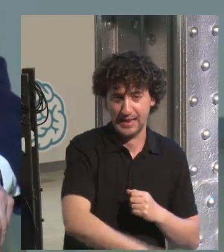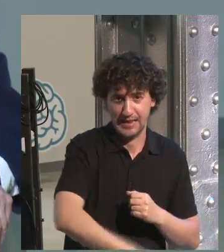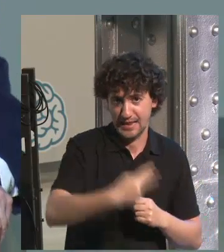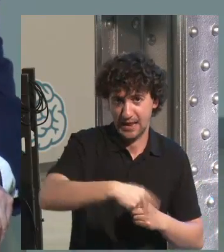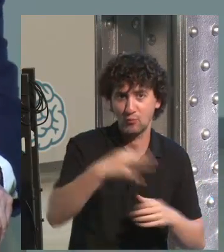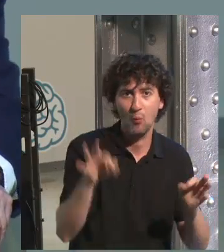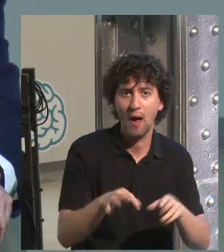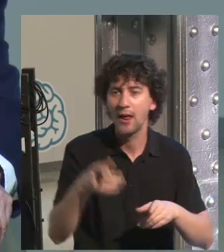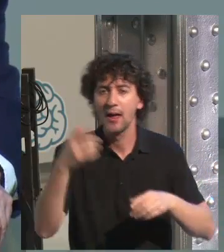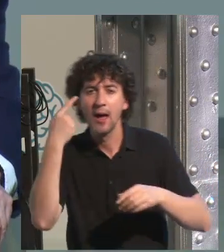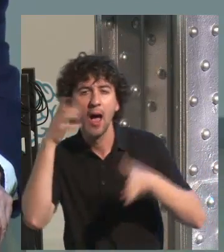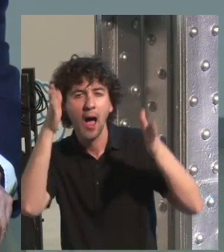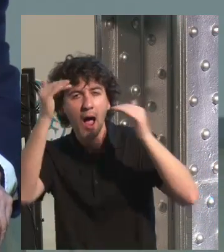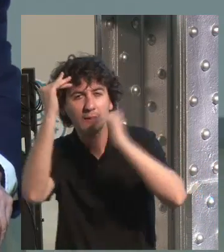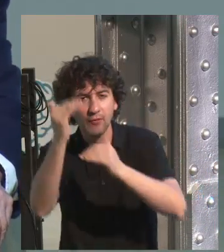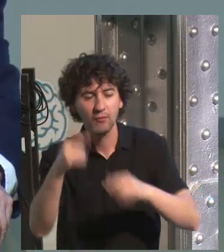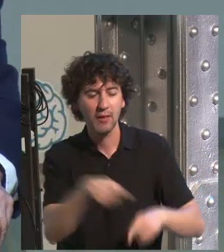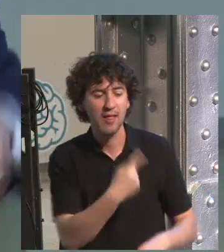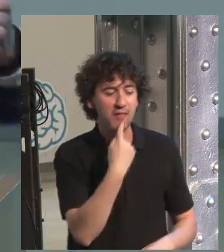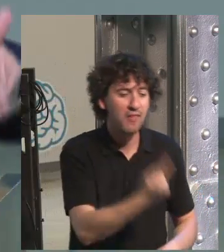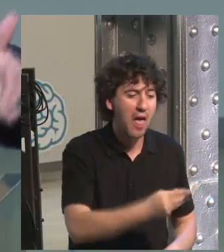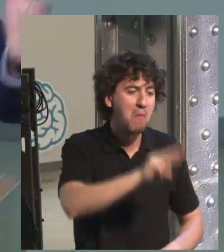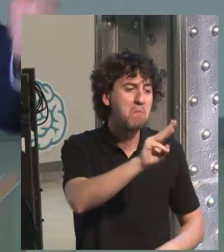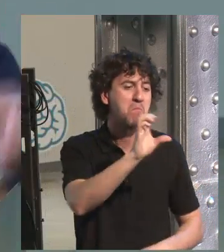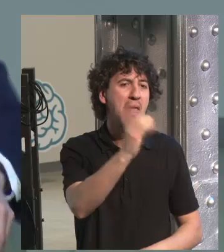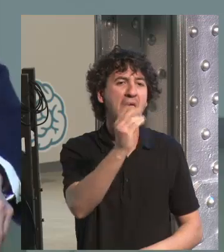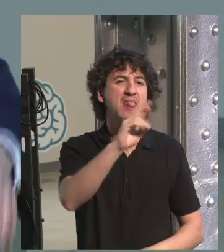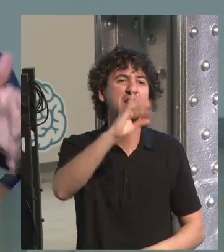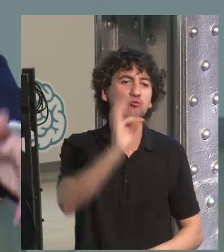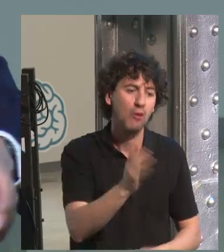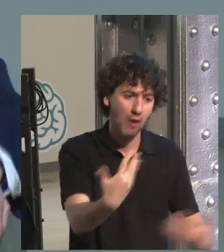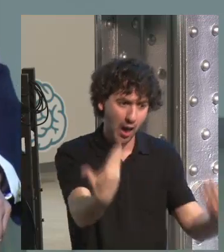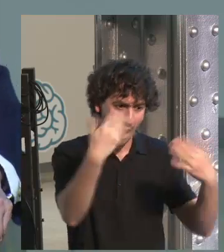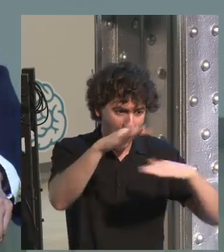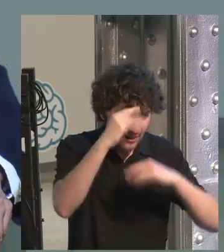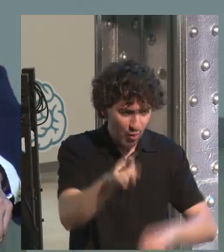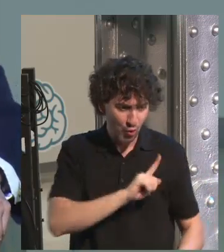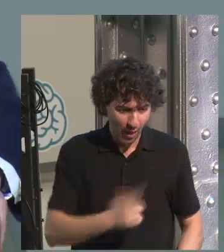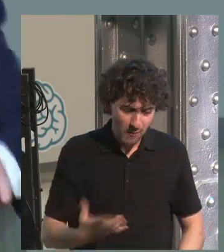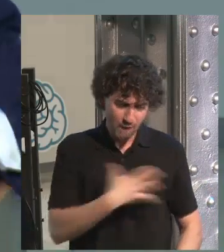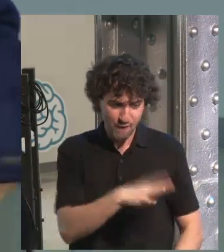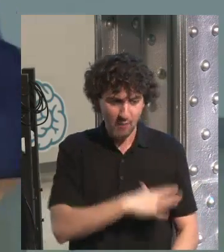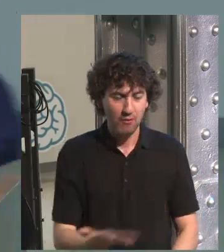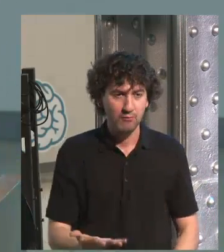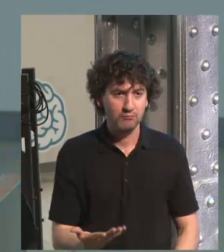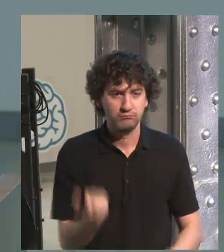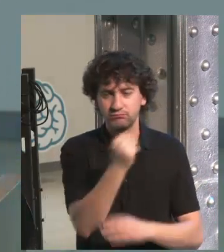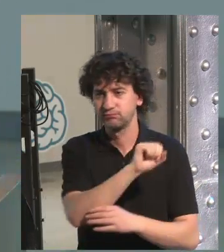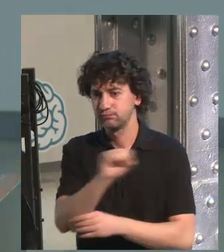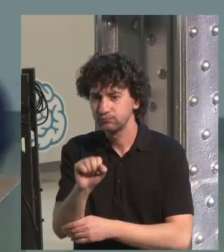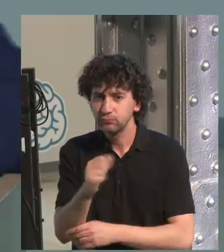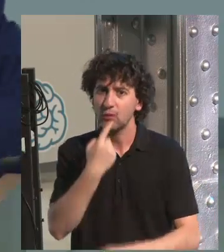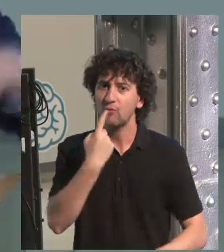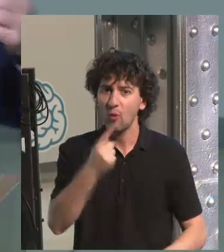Children will pay attention to you if you make them curious. You won't need to say, hi John,